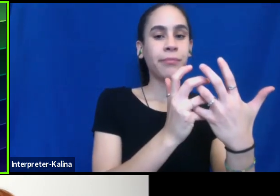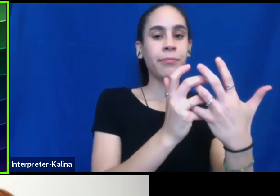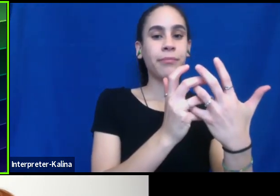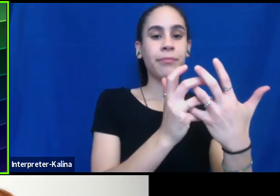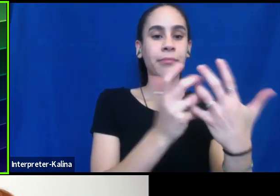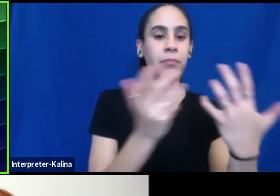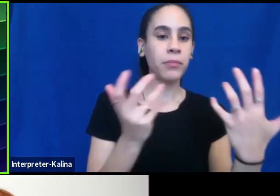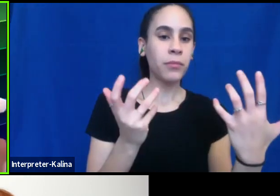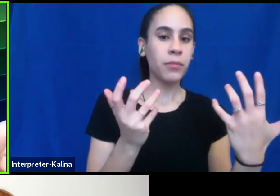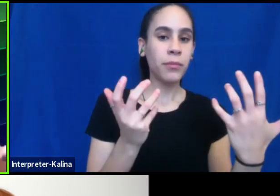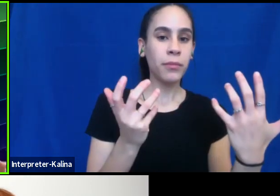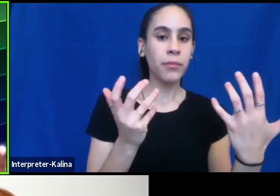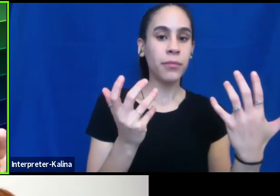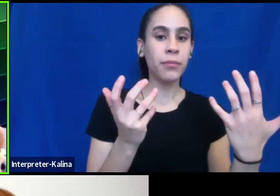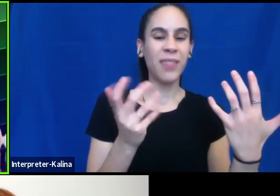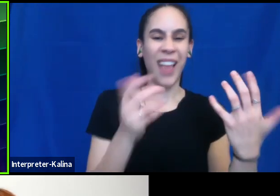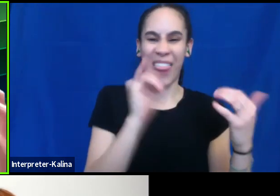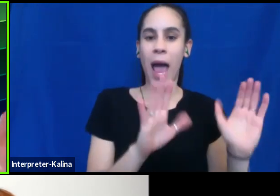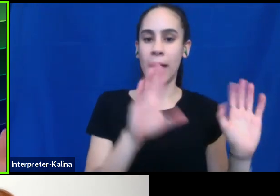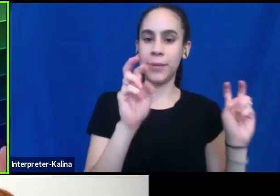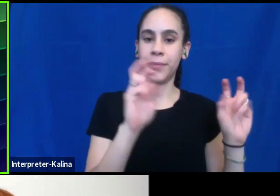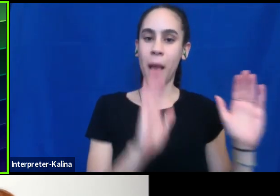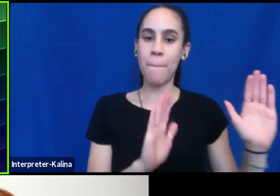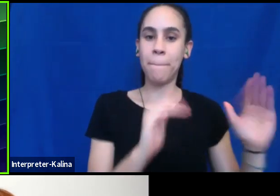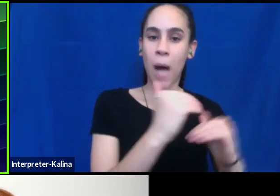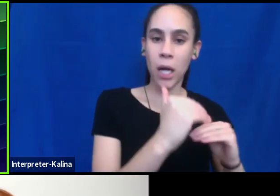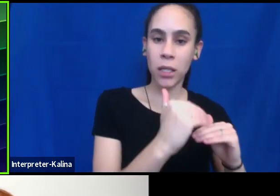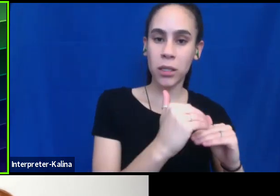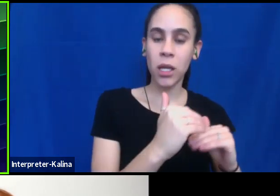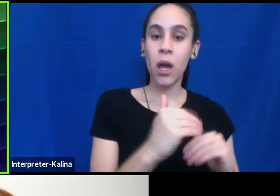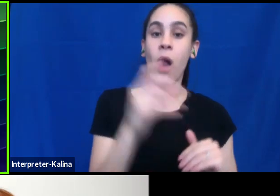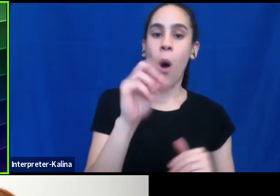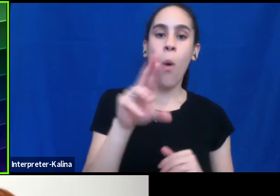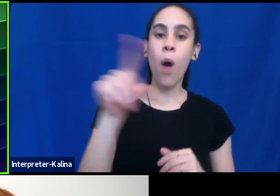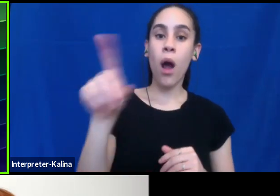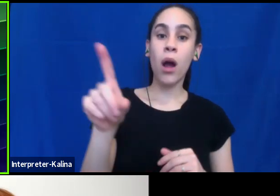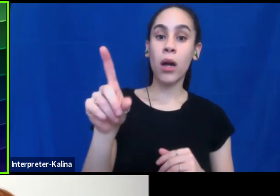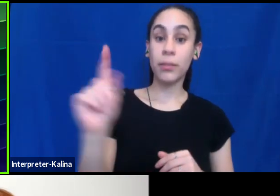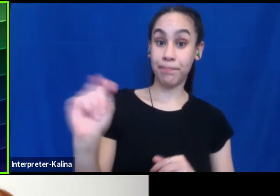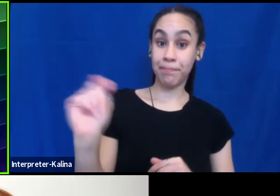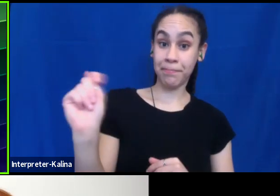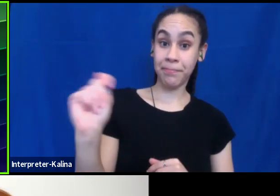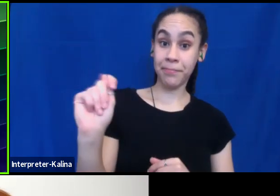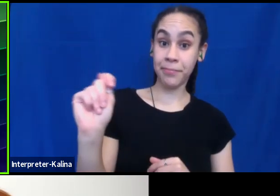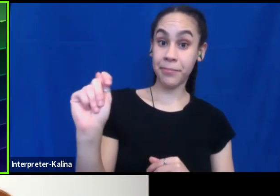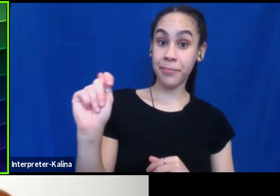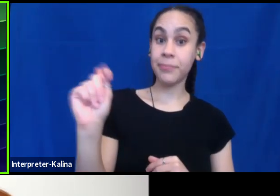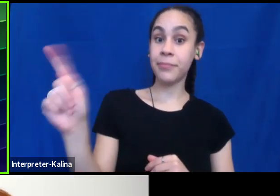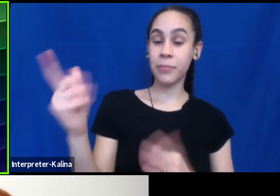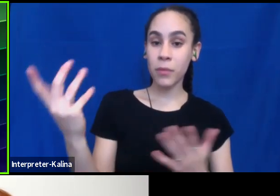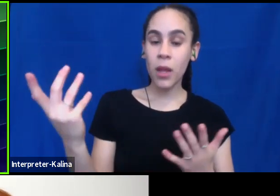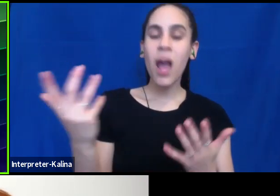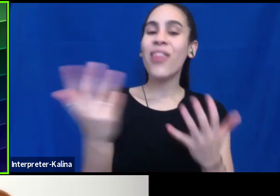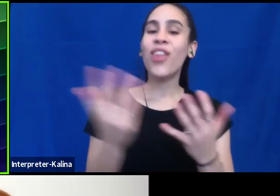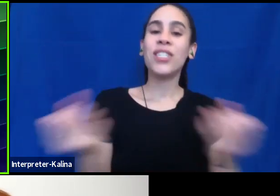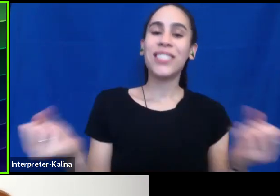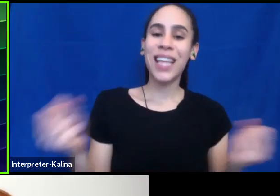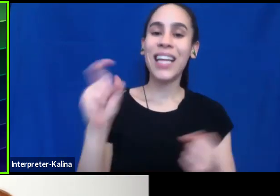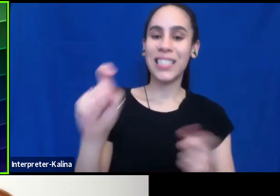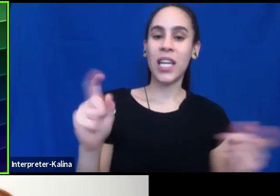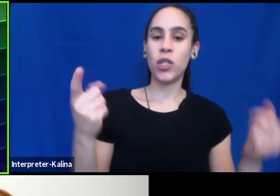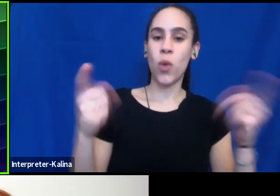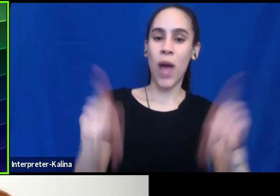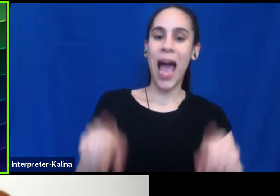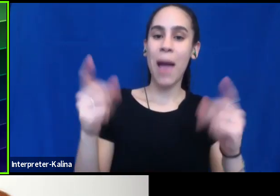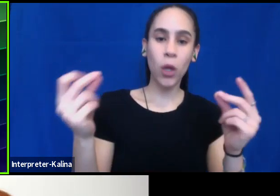the, the, the boxed, uh, restrooms, maybe there, you know what I mean? Like there are things that have to happen right away that, that are the duct tape